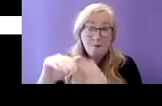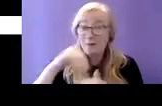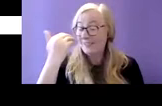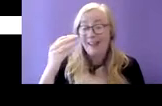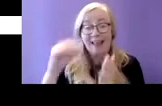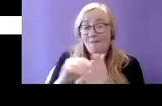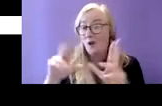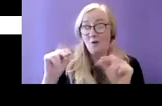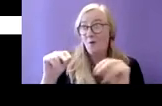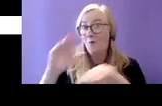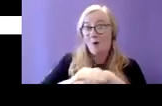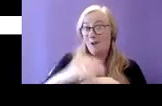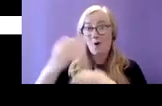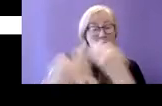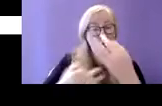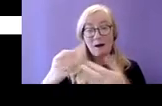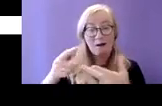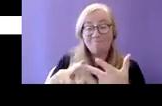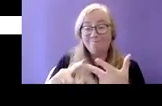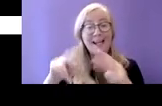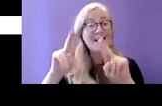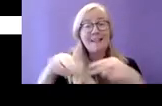accommodation from one's own resources